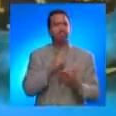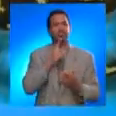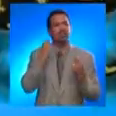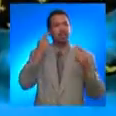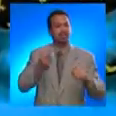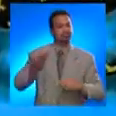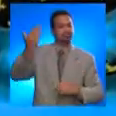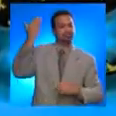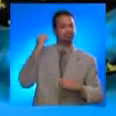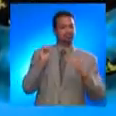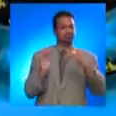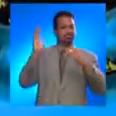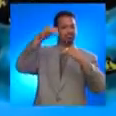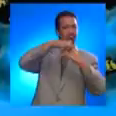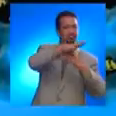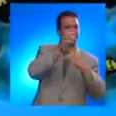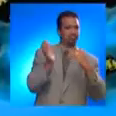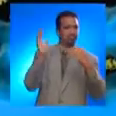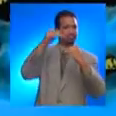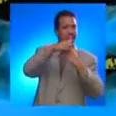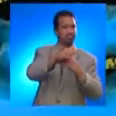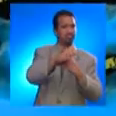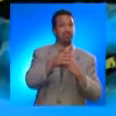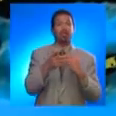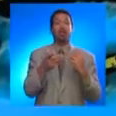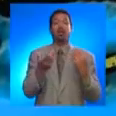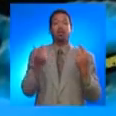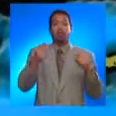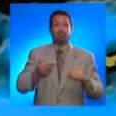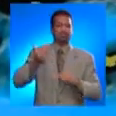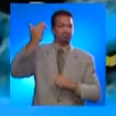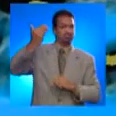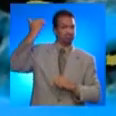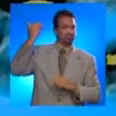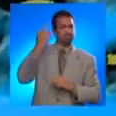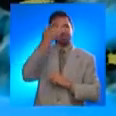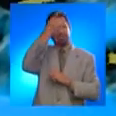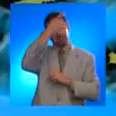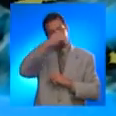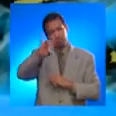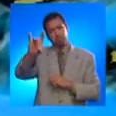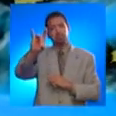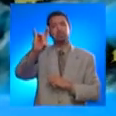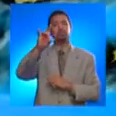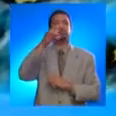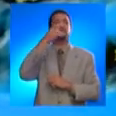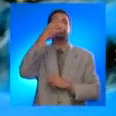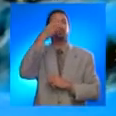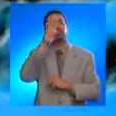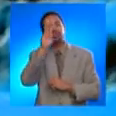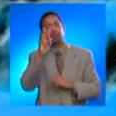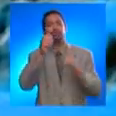tsunamis, prior to the 1867, 1918 and 1947 events.